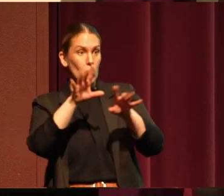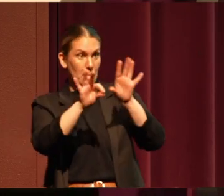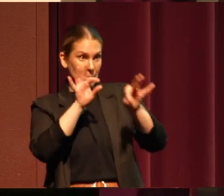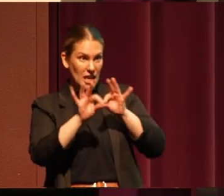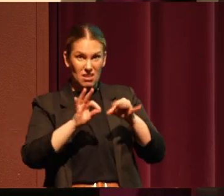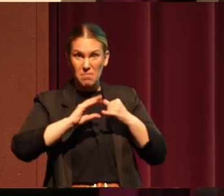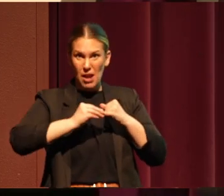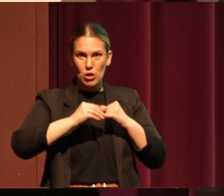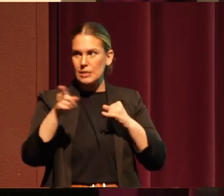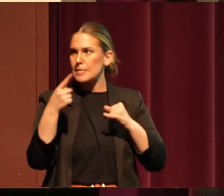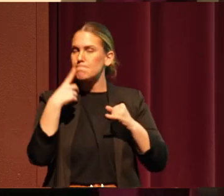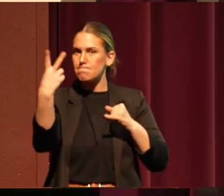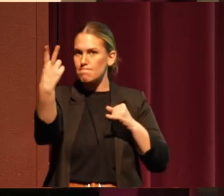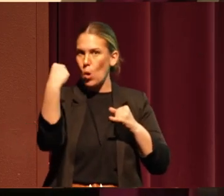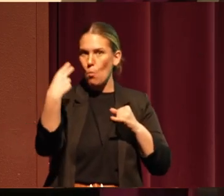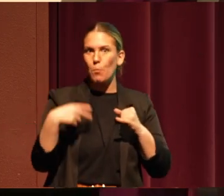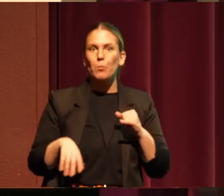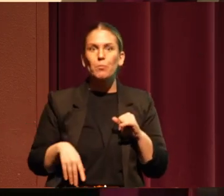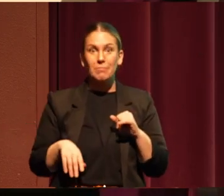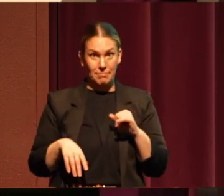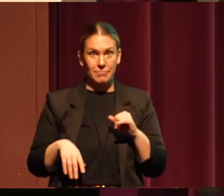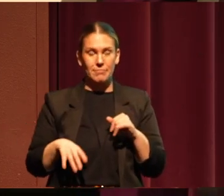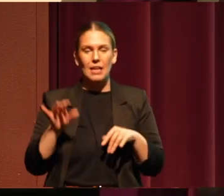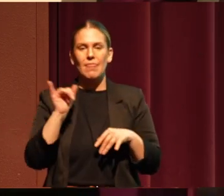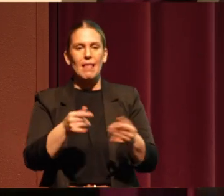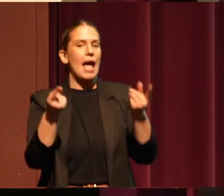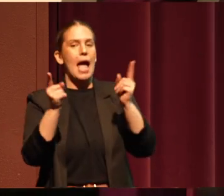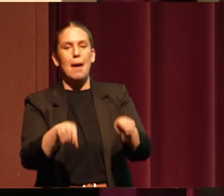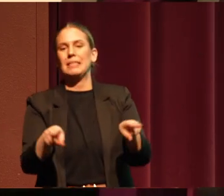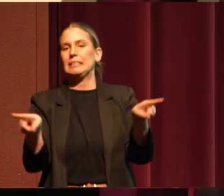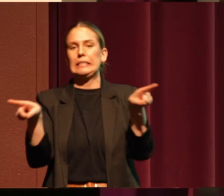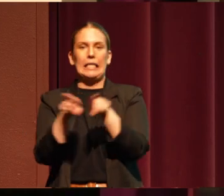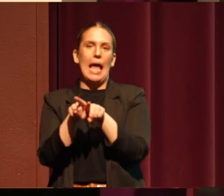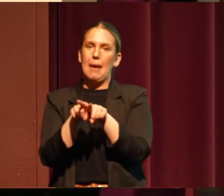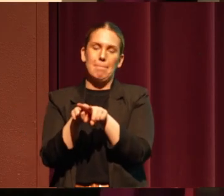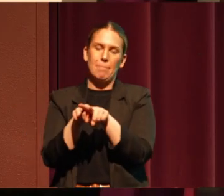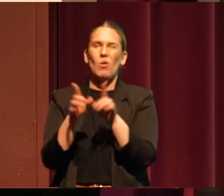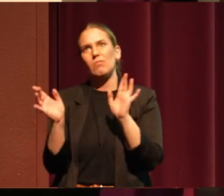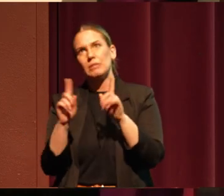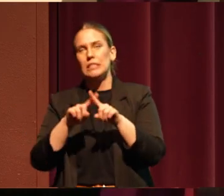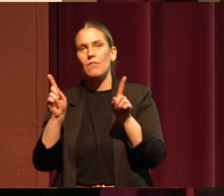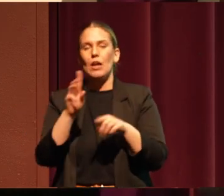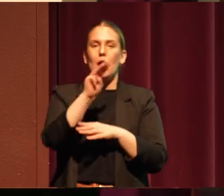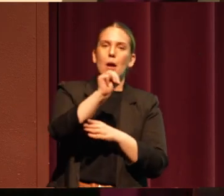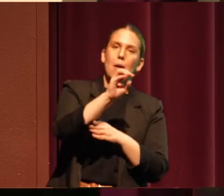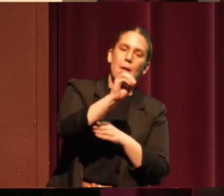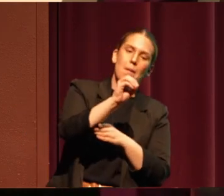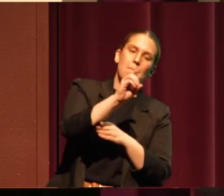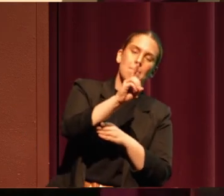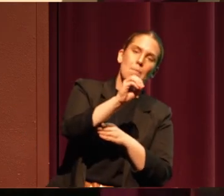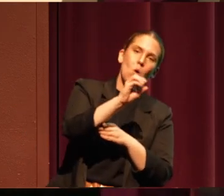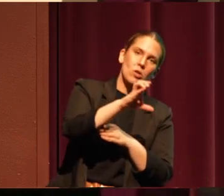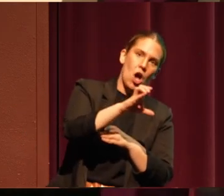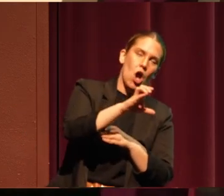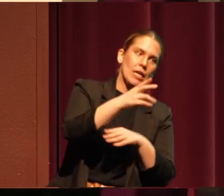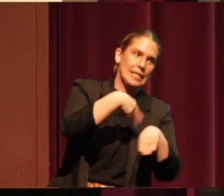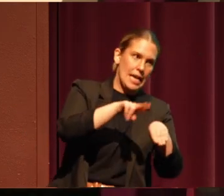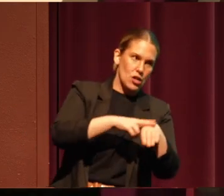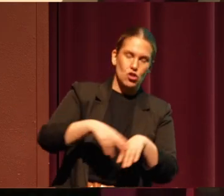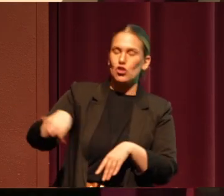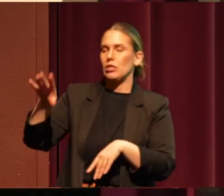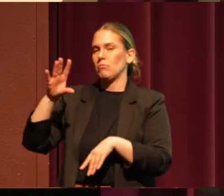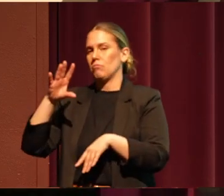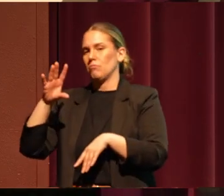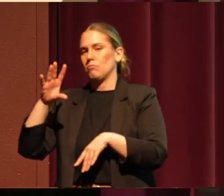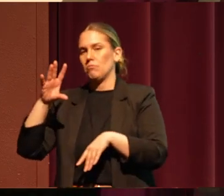And the same thing happens with MODOK nation or there's a difference. There's MODOK nation in Oklahoma and the MODOK tribe, which is part of our